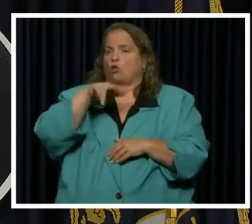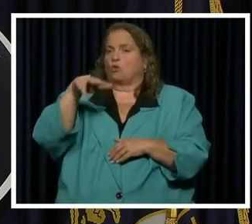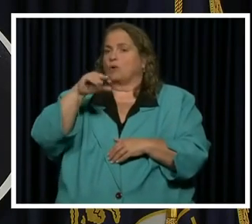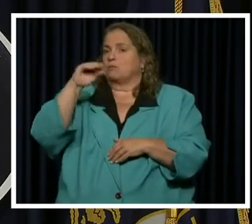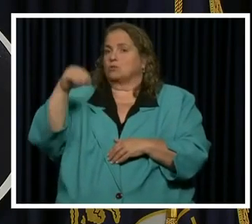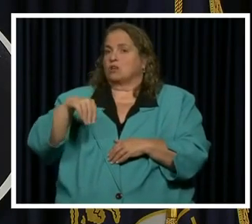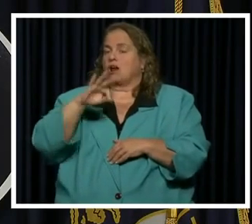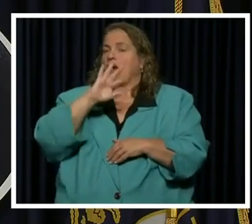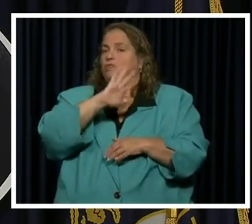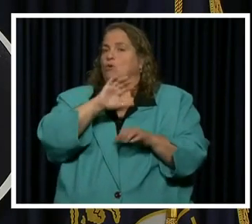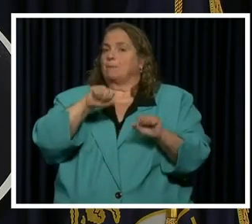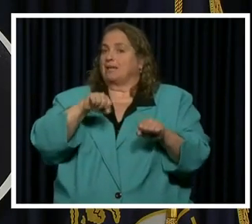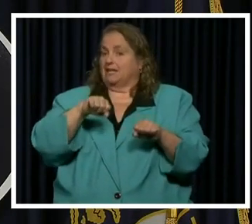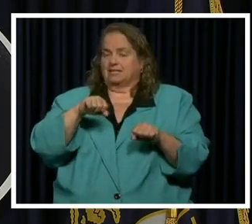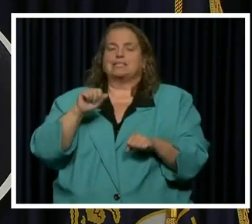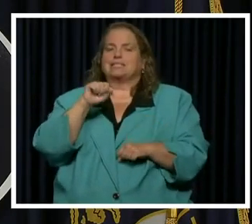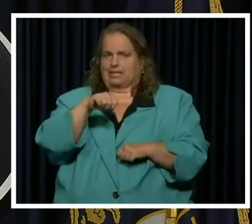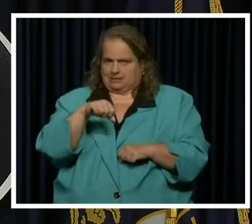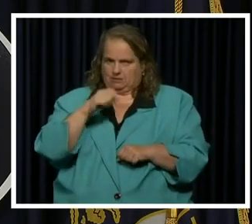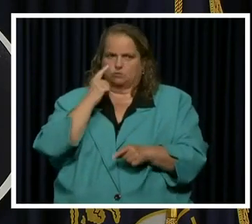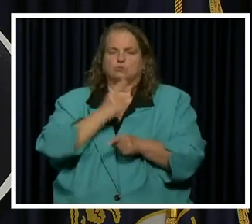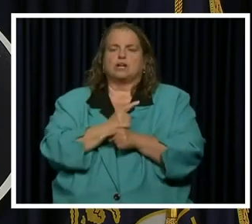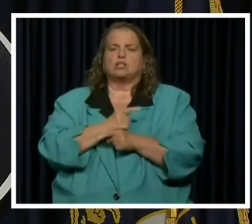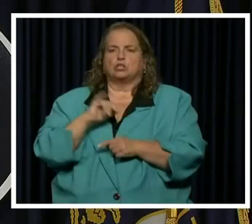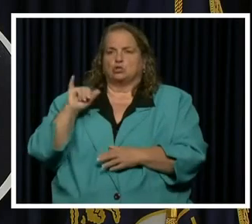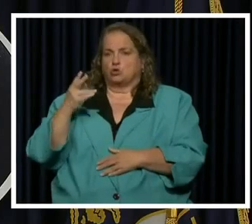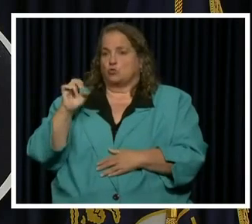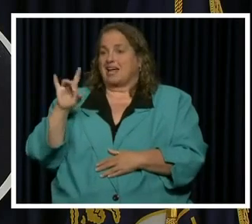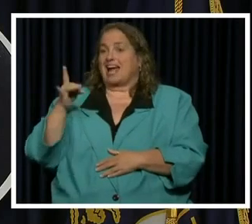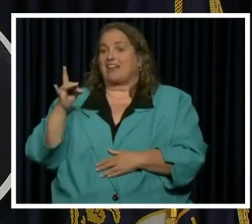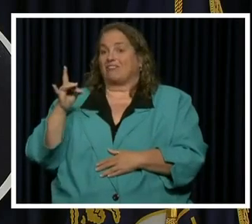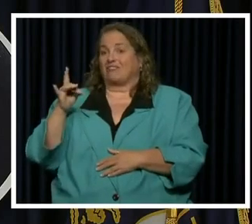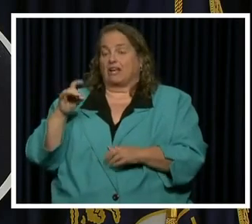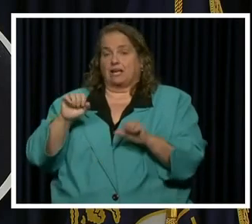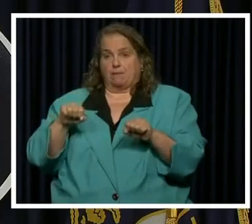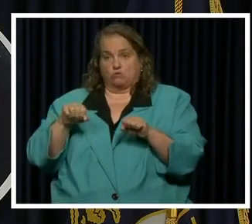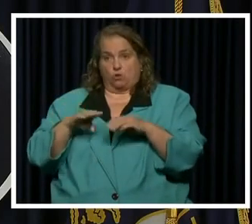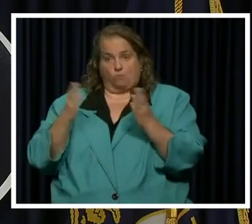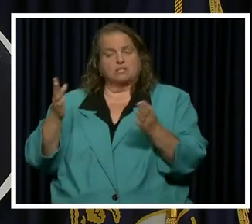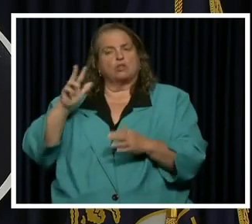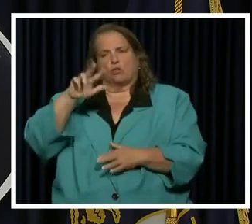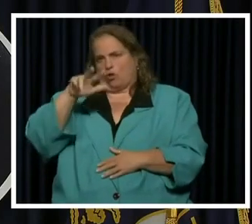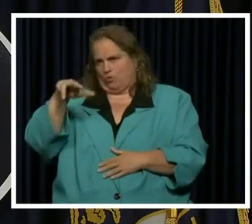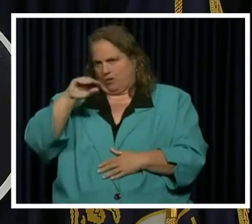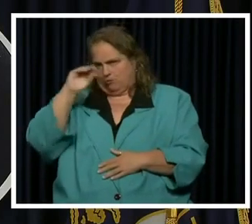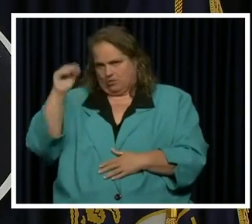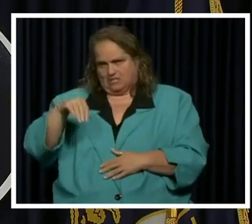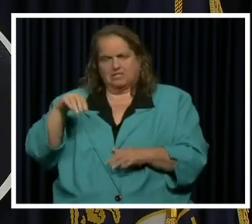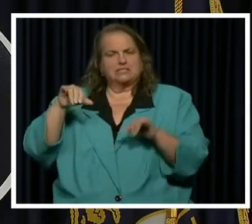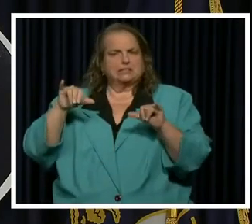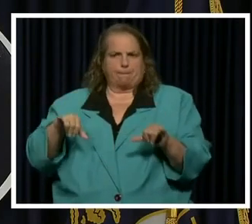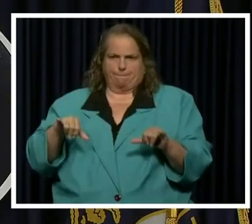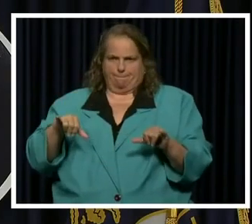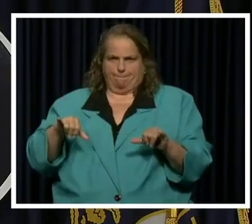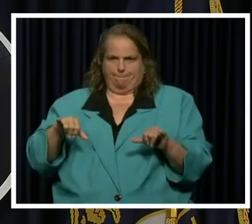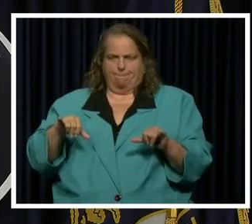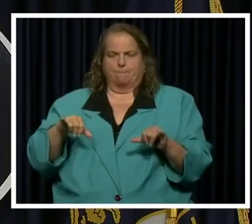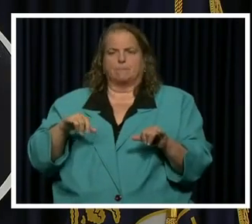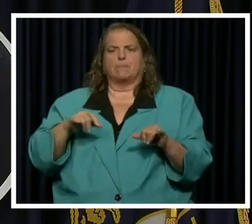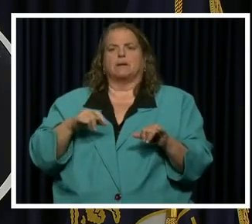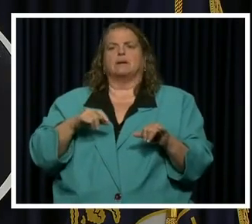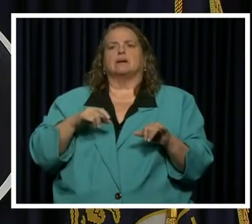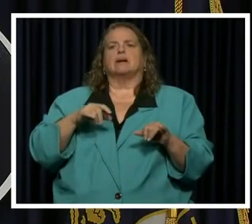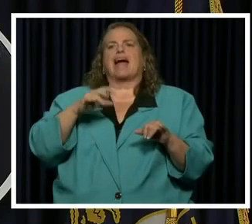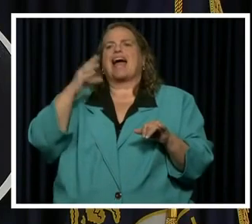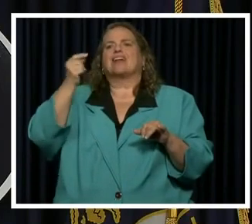So most of the June 8th capacity openings will be 33% similar and then individual groups